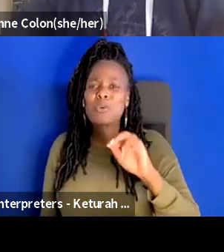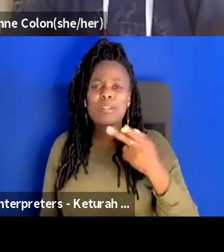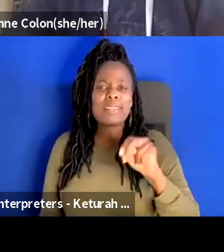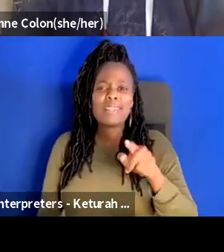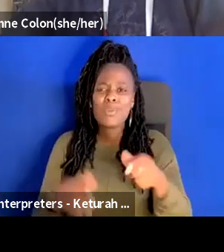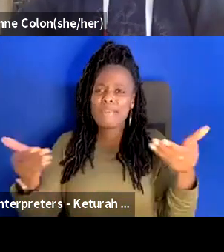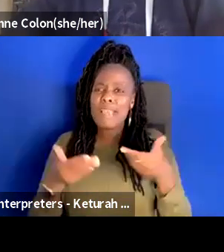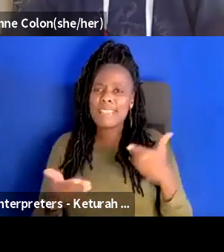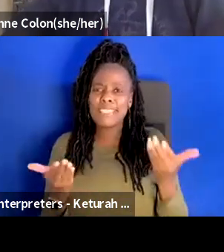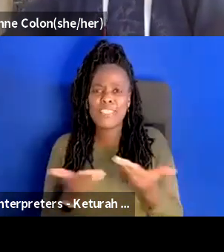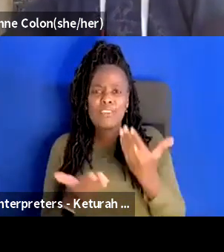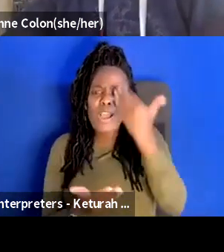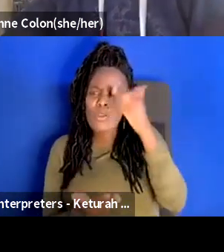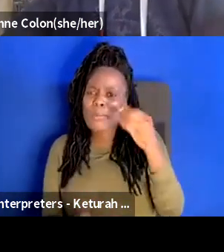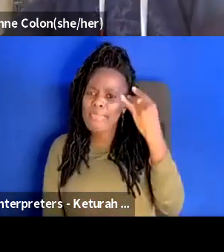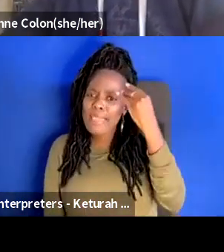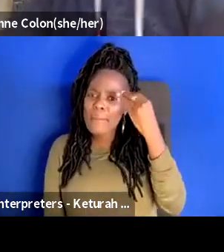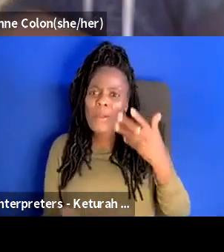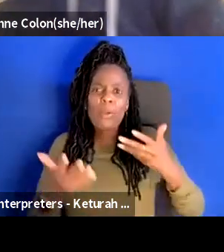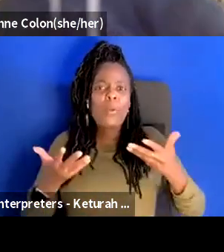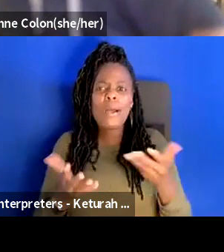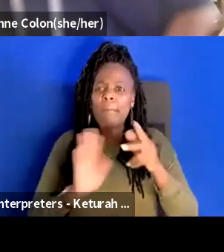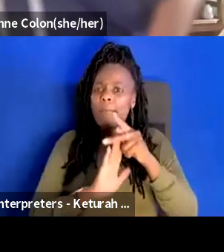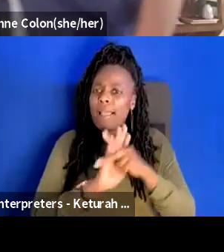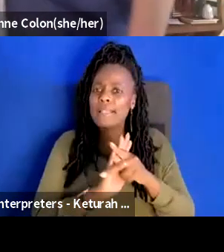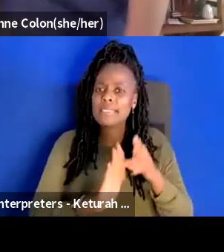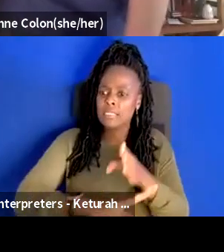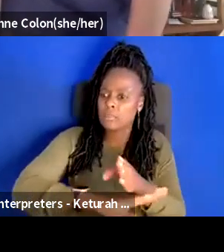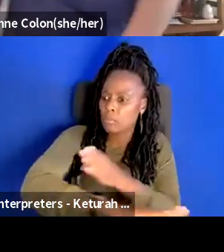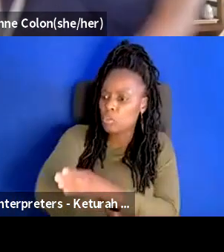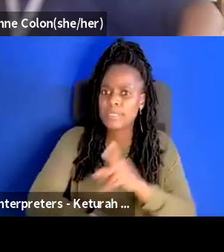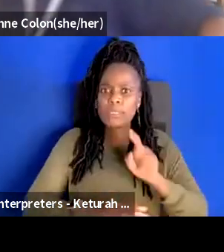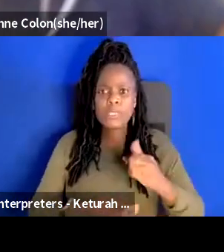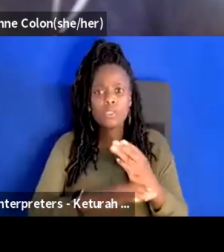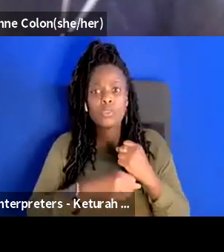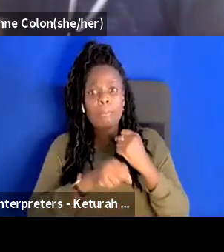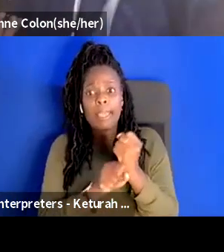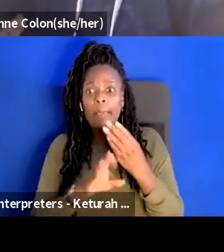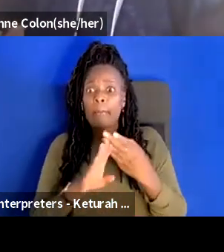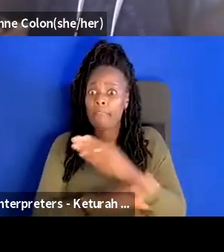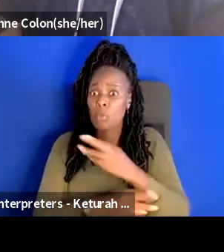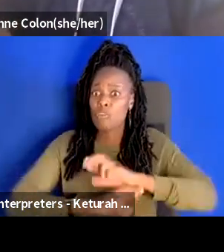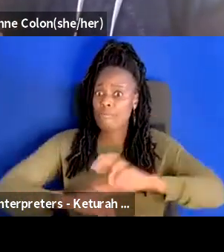what policies what improvements do we need to make in our theater before we're really ready to invite this change